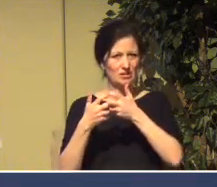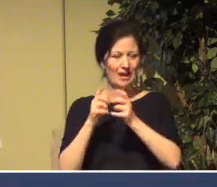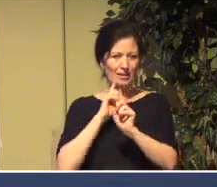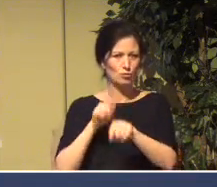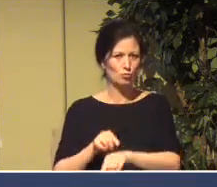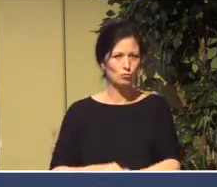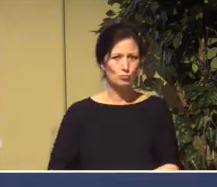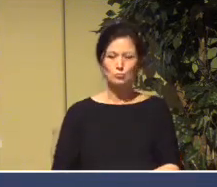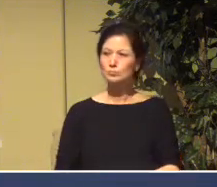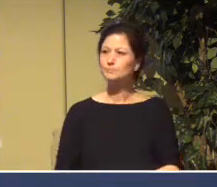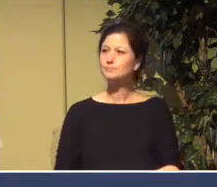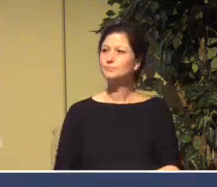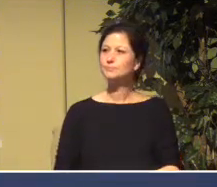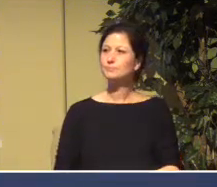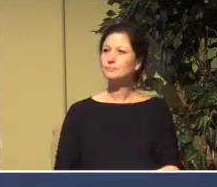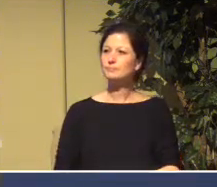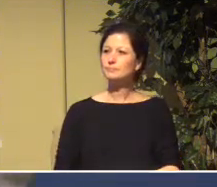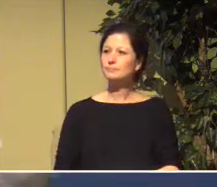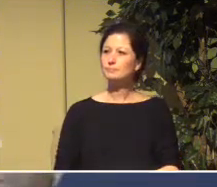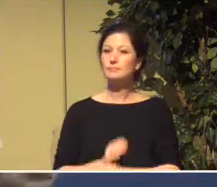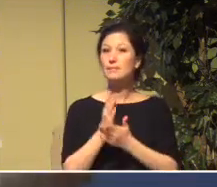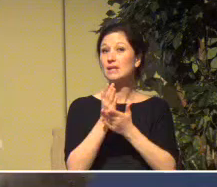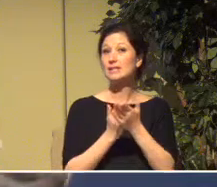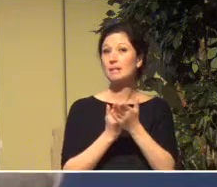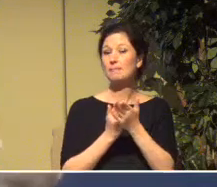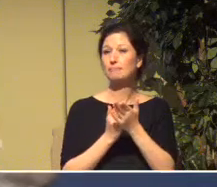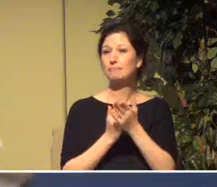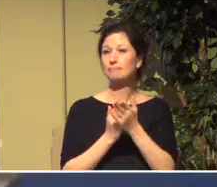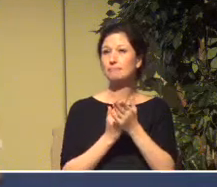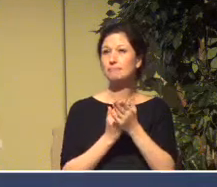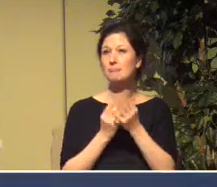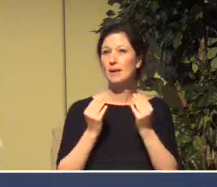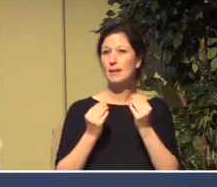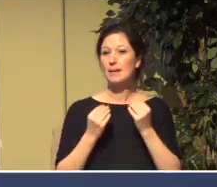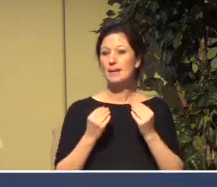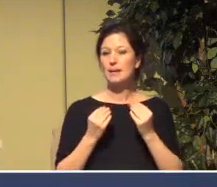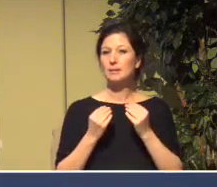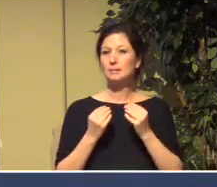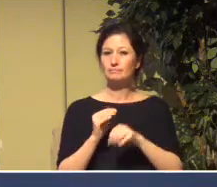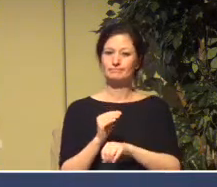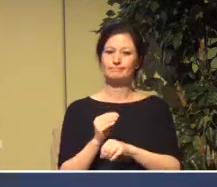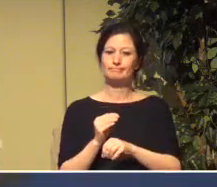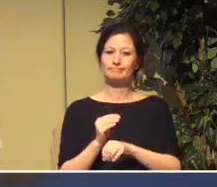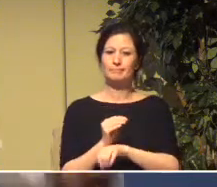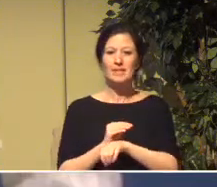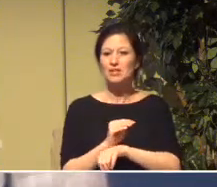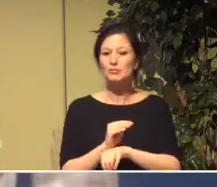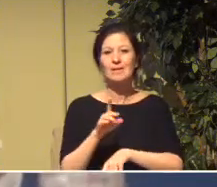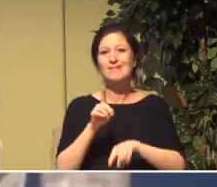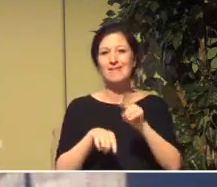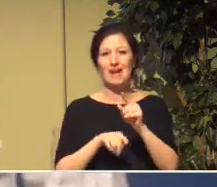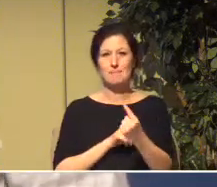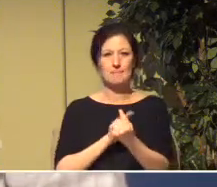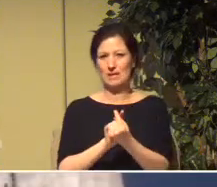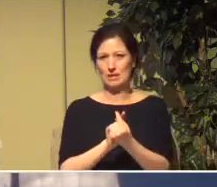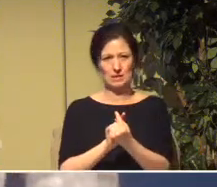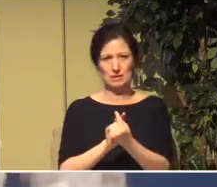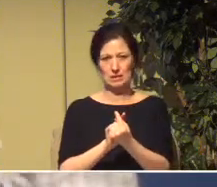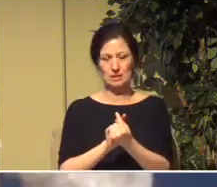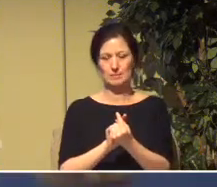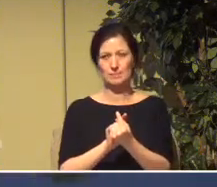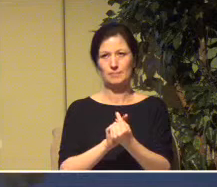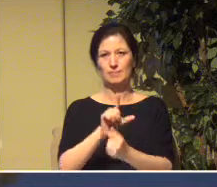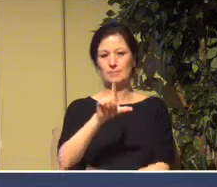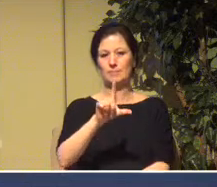Similarly, there are ministries that can't meet. Can't meet on Sunday morning. Kids up can't meet during the week. So